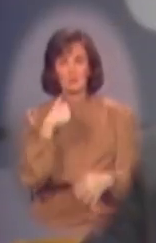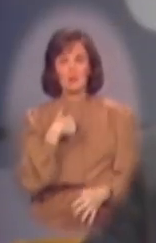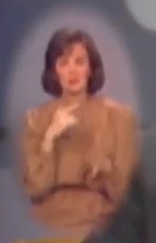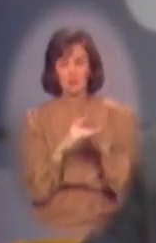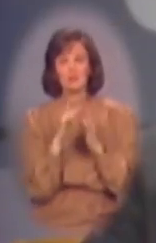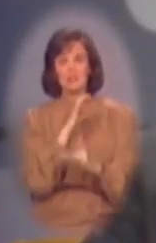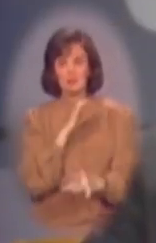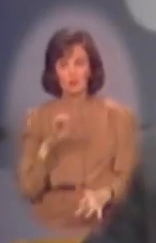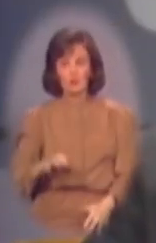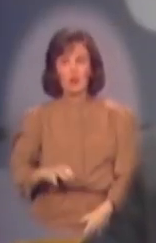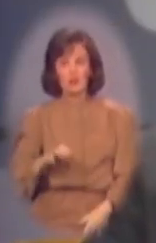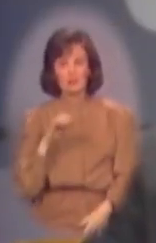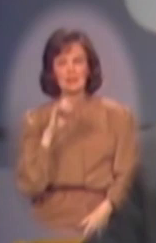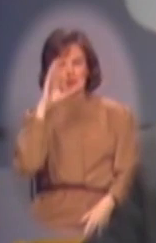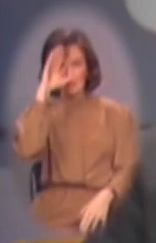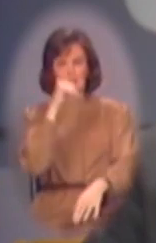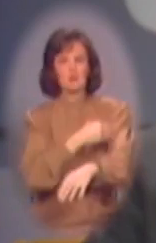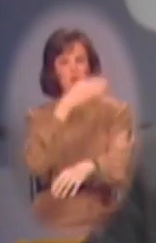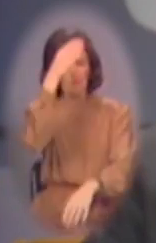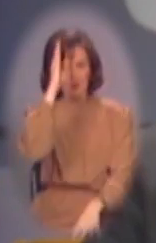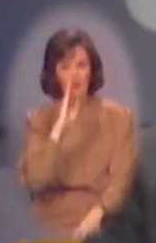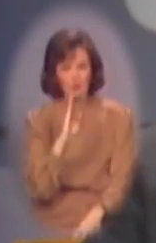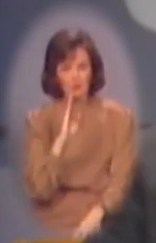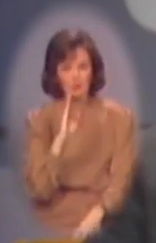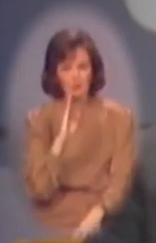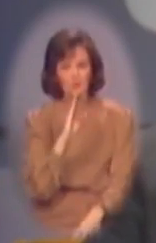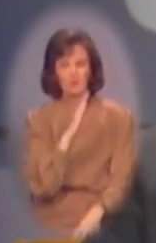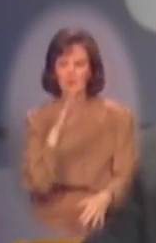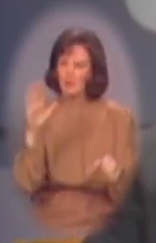me, Jesus Christ is the Son of God,